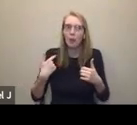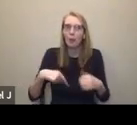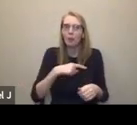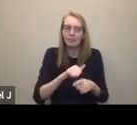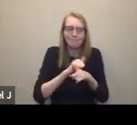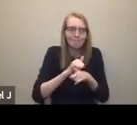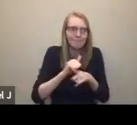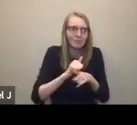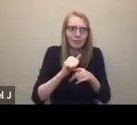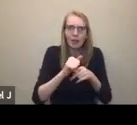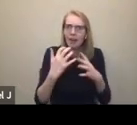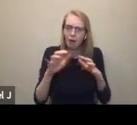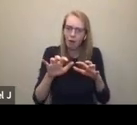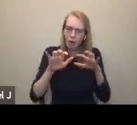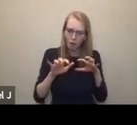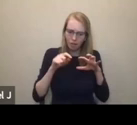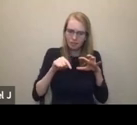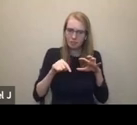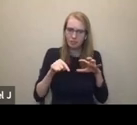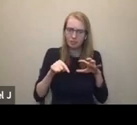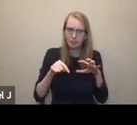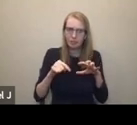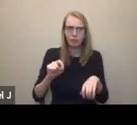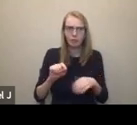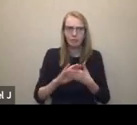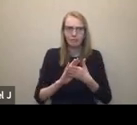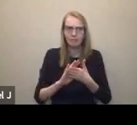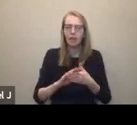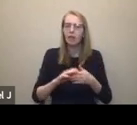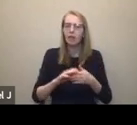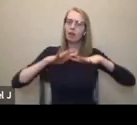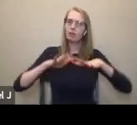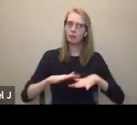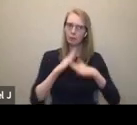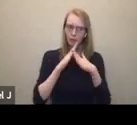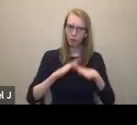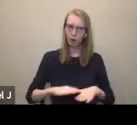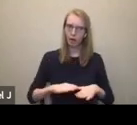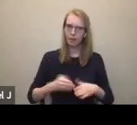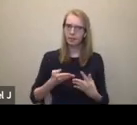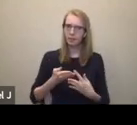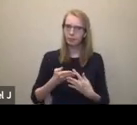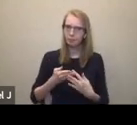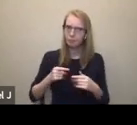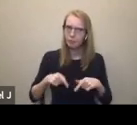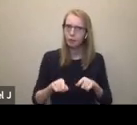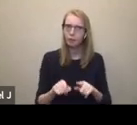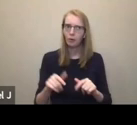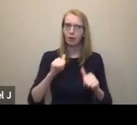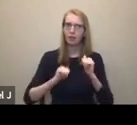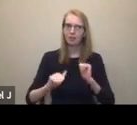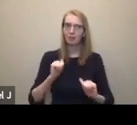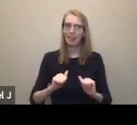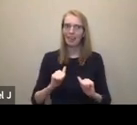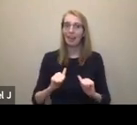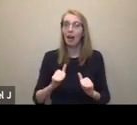their backs up for you. So people from 10 rows away will be like, be quiet, be quiet, and they don't realize that the audio descriptioners are providing a service.